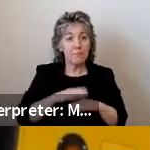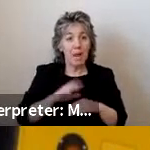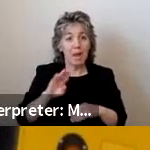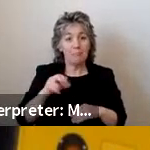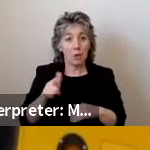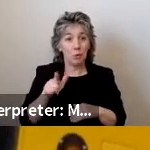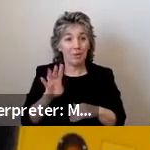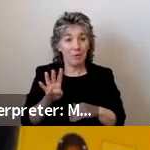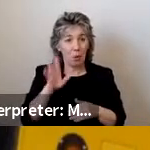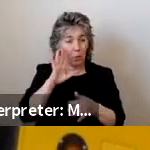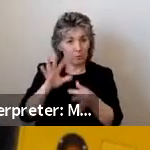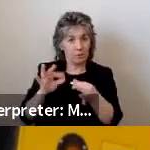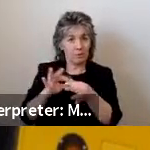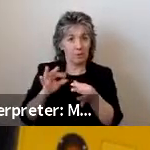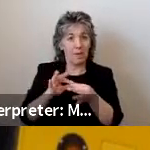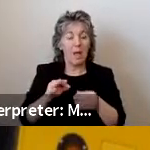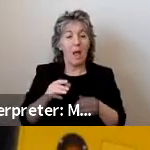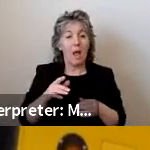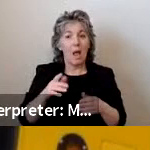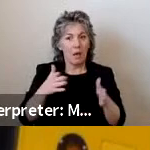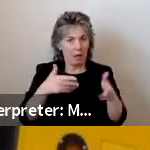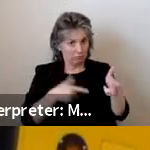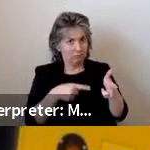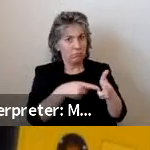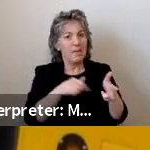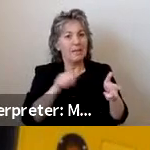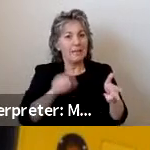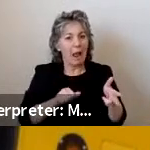that can intelligently align themselves with boarding platforms.